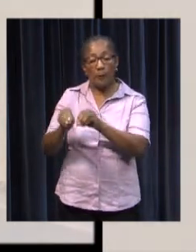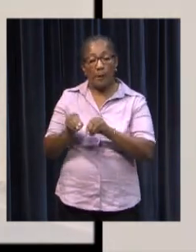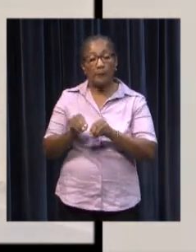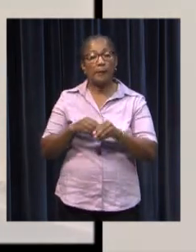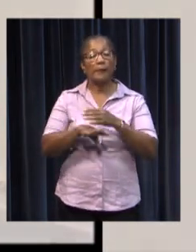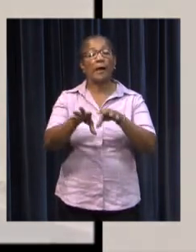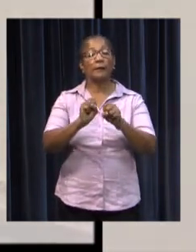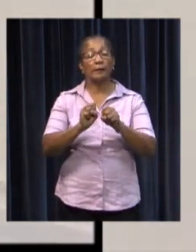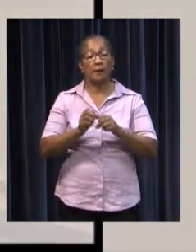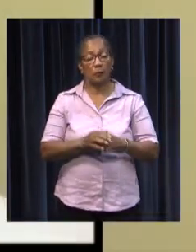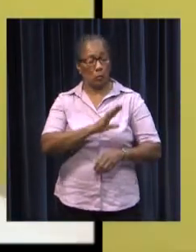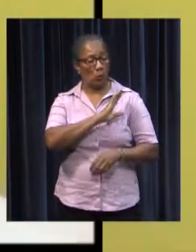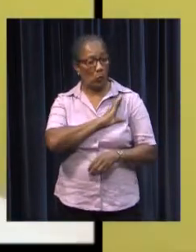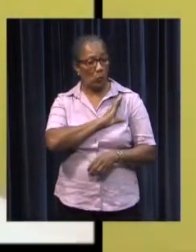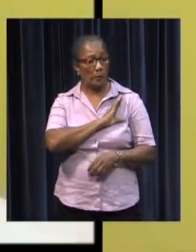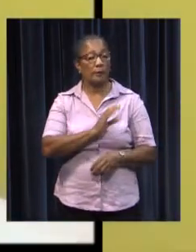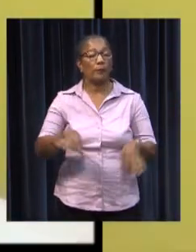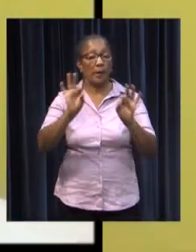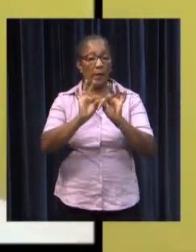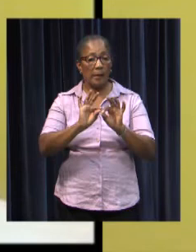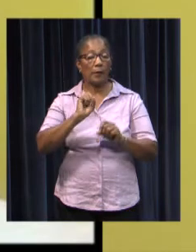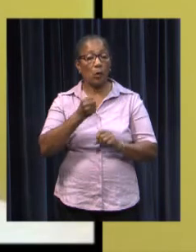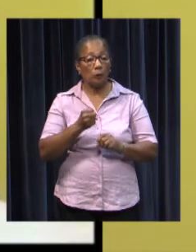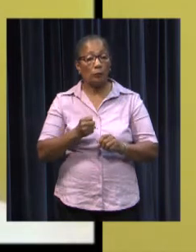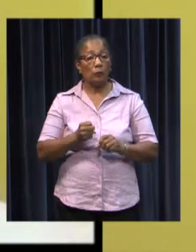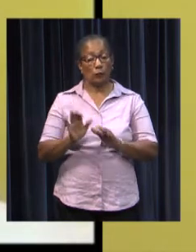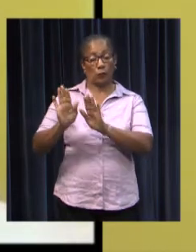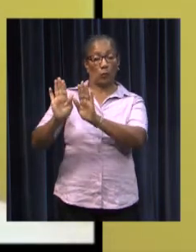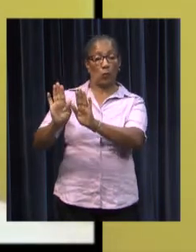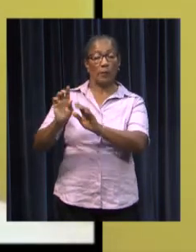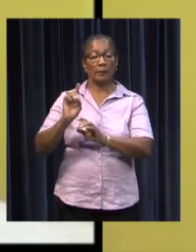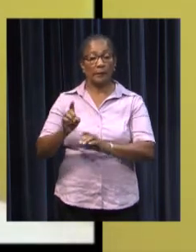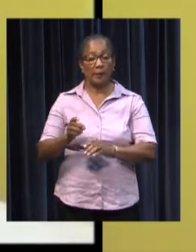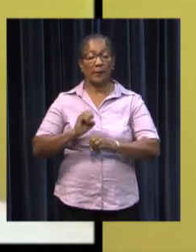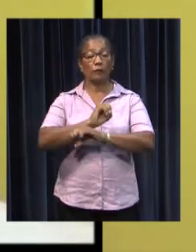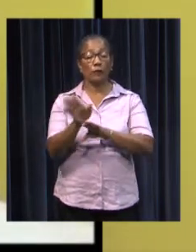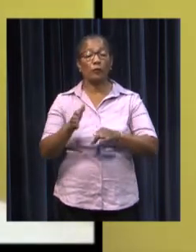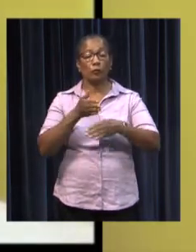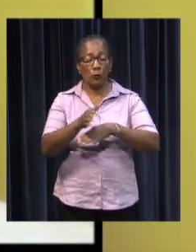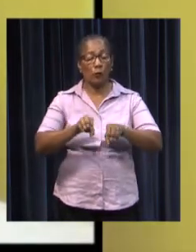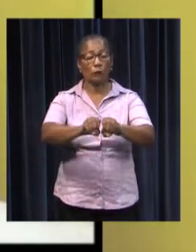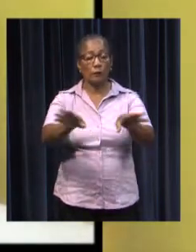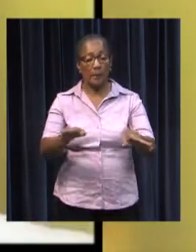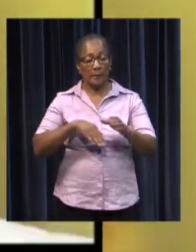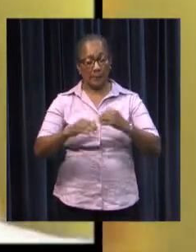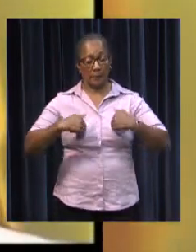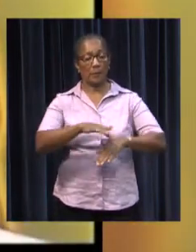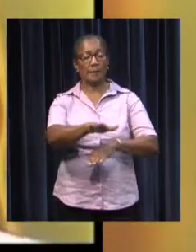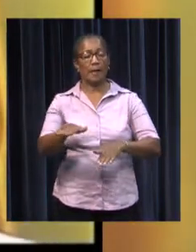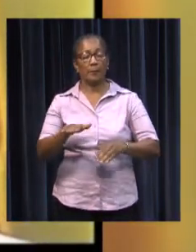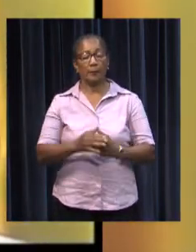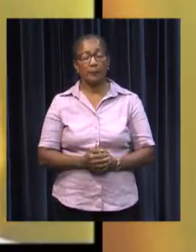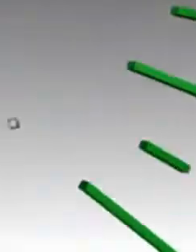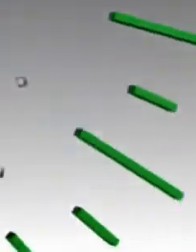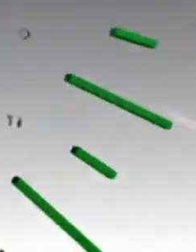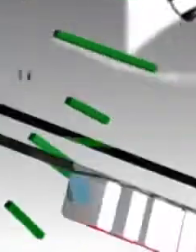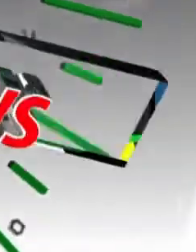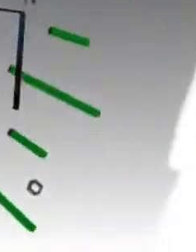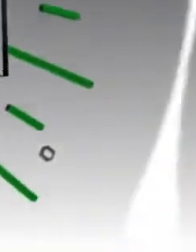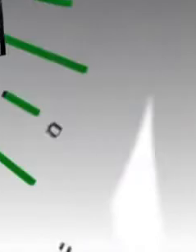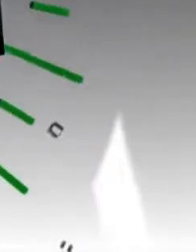It is wise to observe the precautions. It is also important to prevent the virus from spreading further within our community.